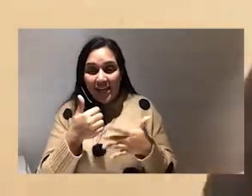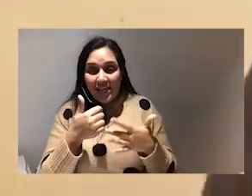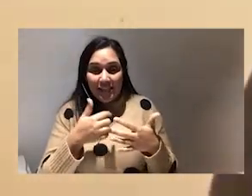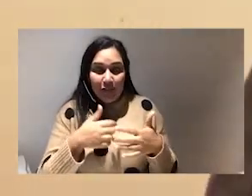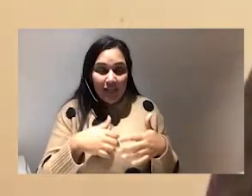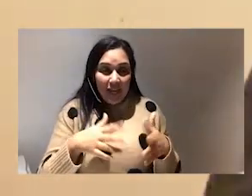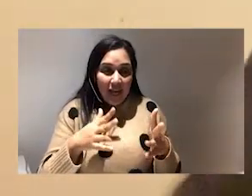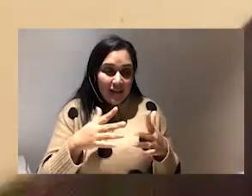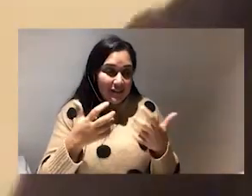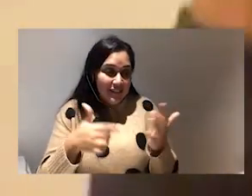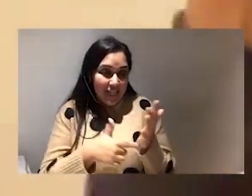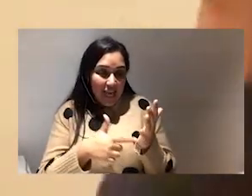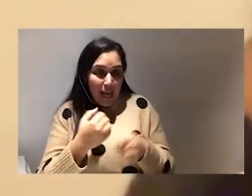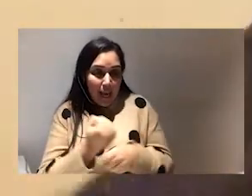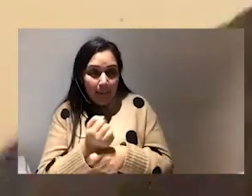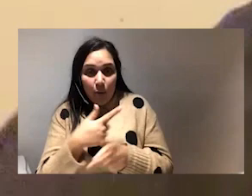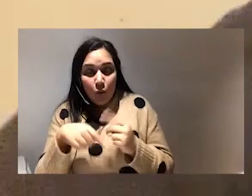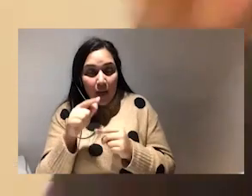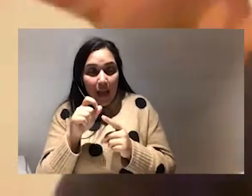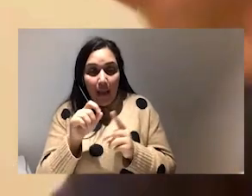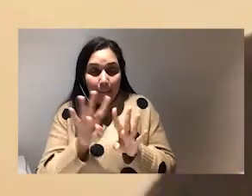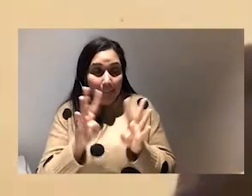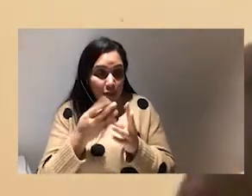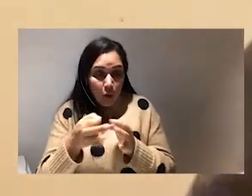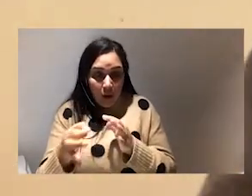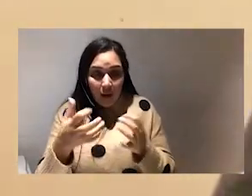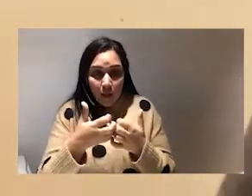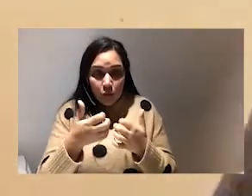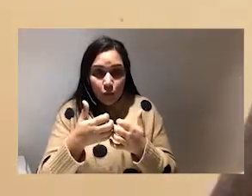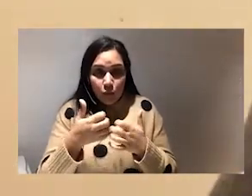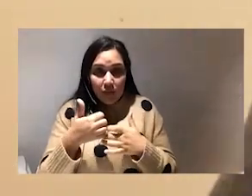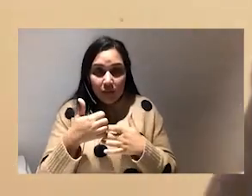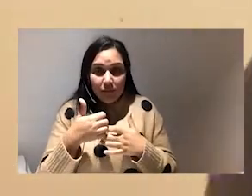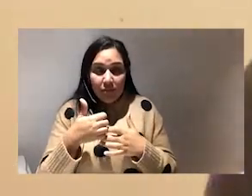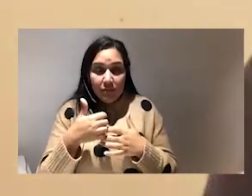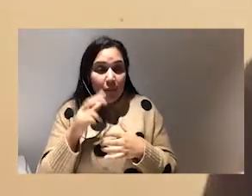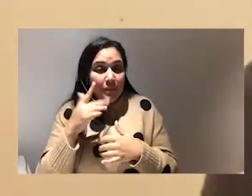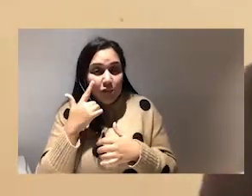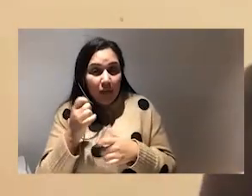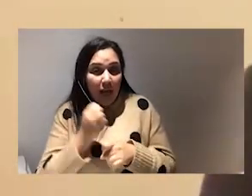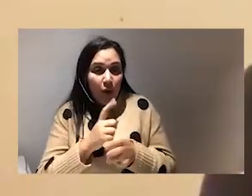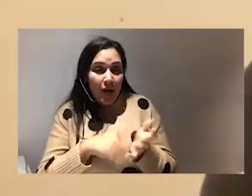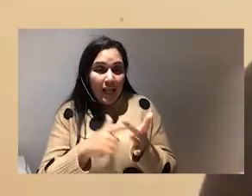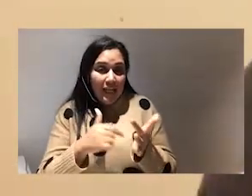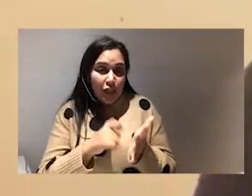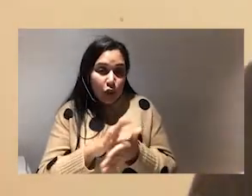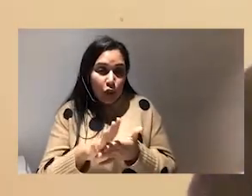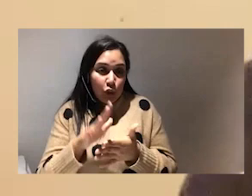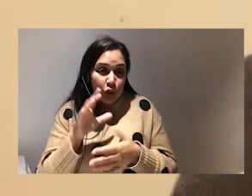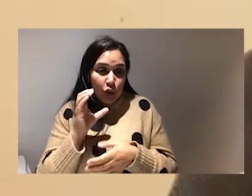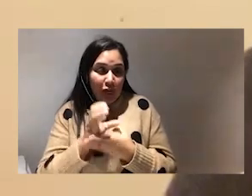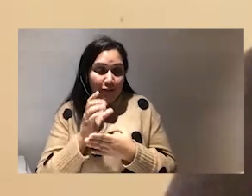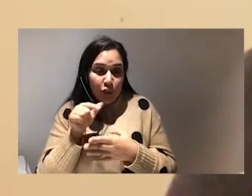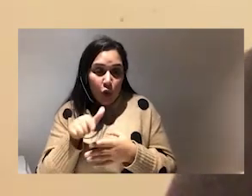misogynoir um appears online and so we would really love your support check out glitches uh website glitchcharity.co.uk